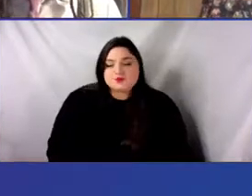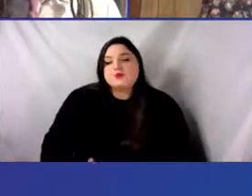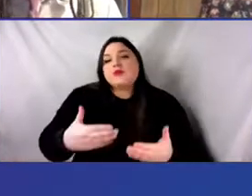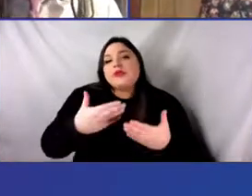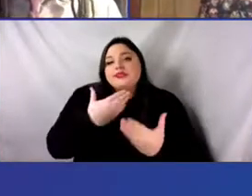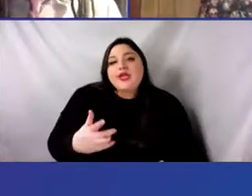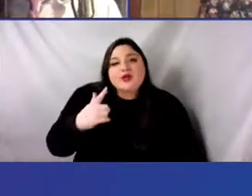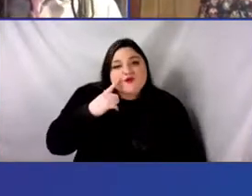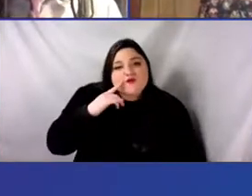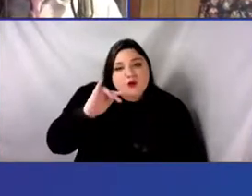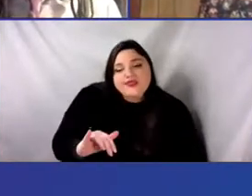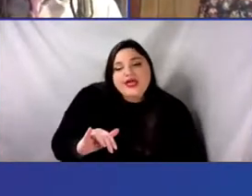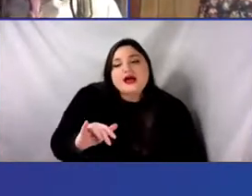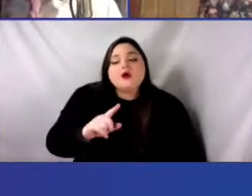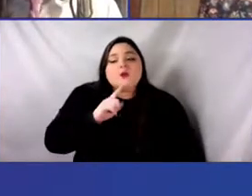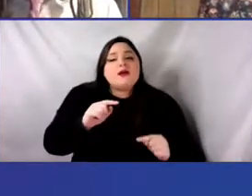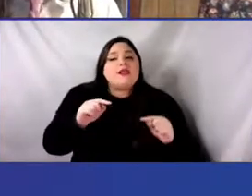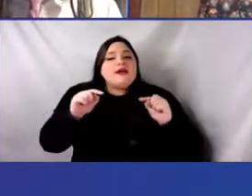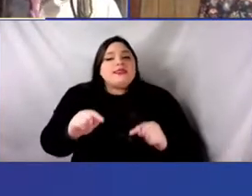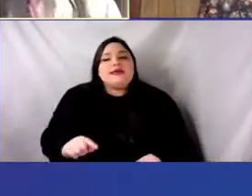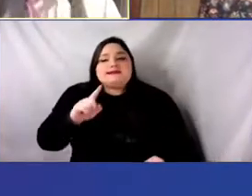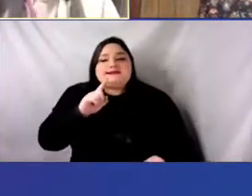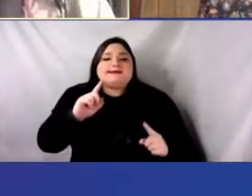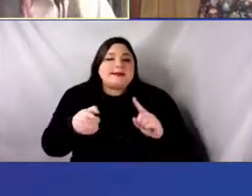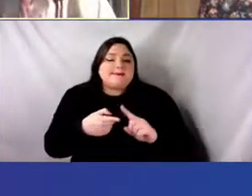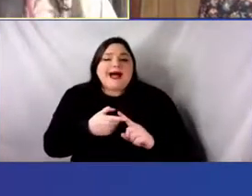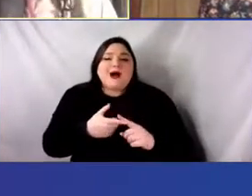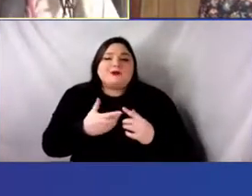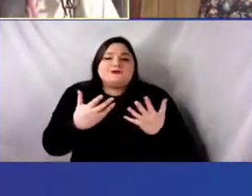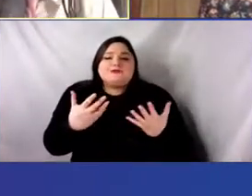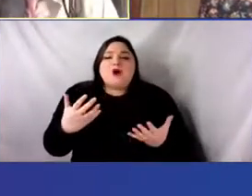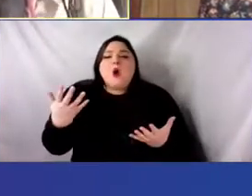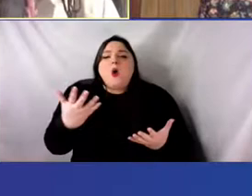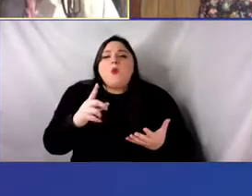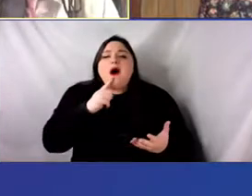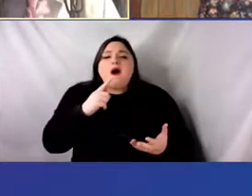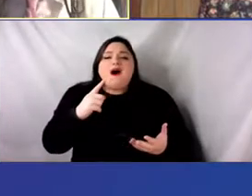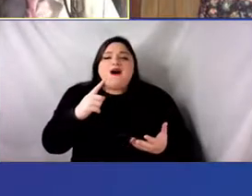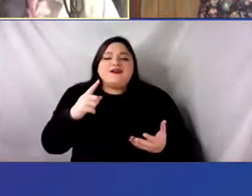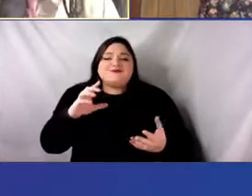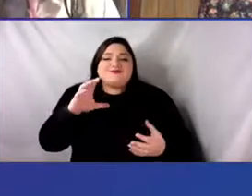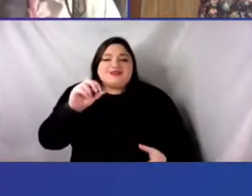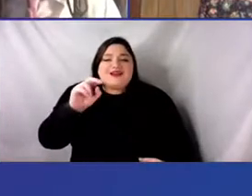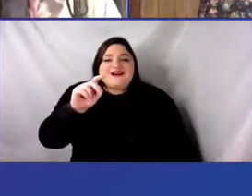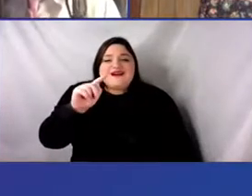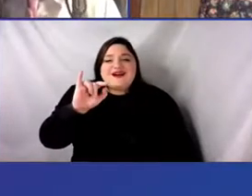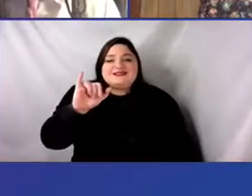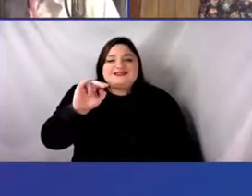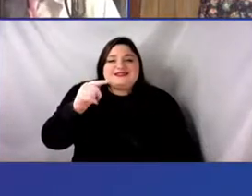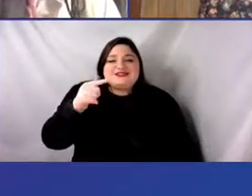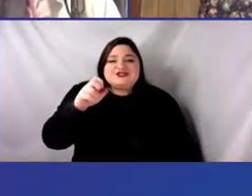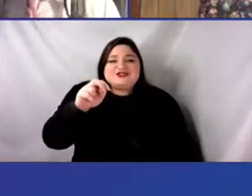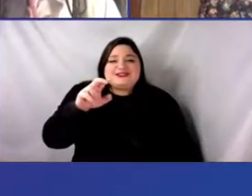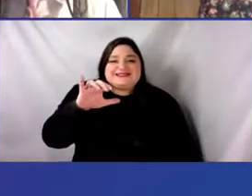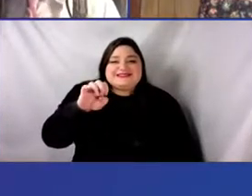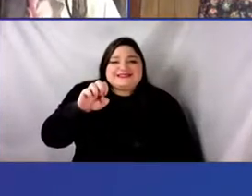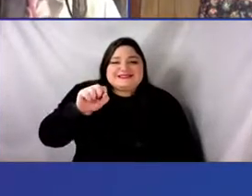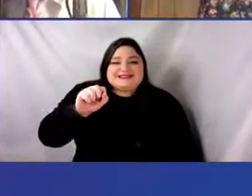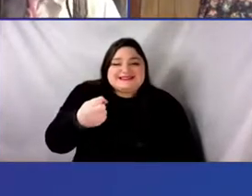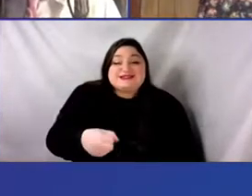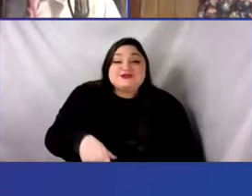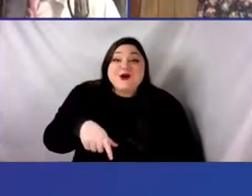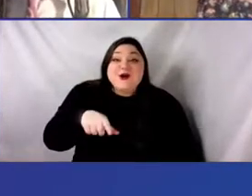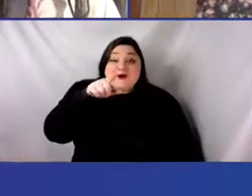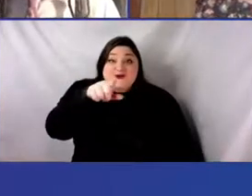Like what, what, what it costs to belong. Yeah. In a certain moment, what are, what are the costs, the costs and, and benefits of